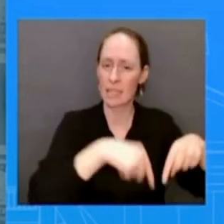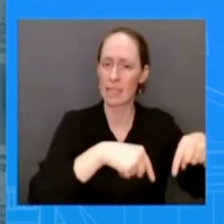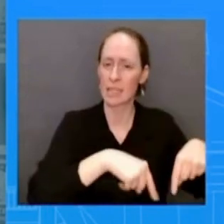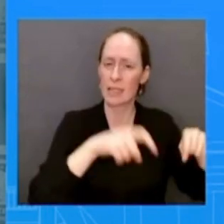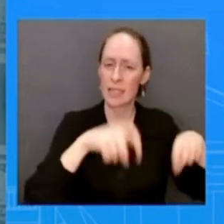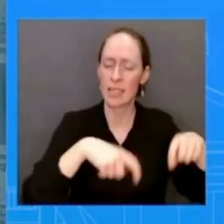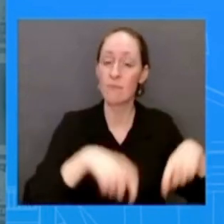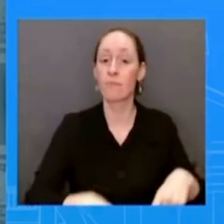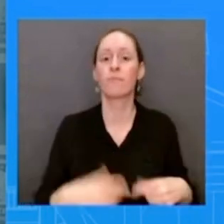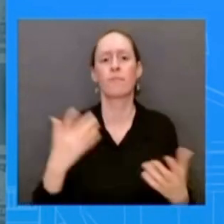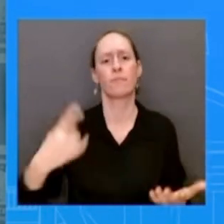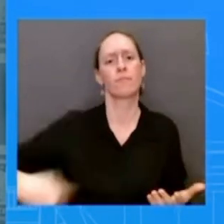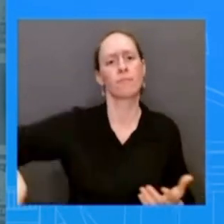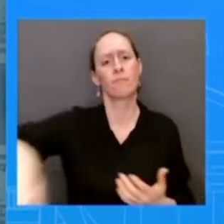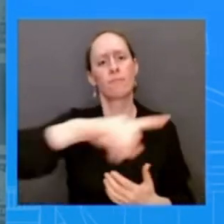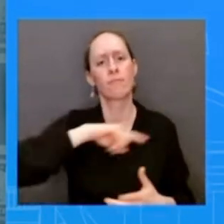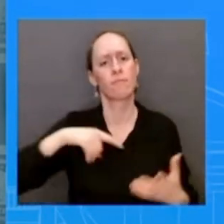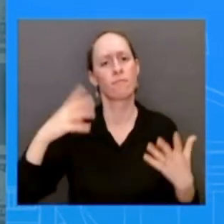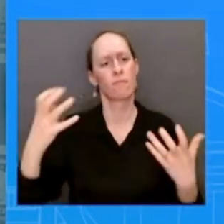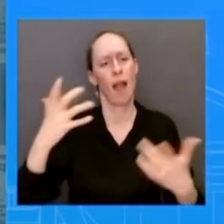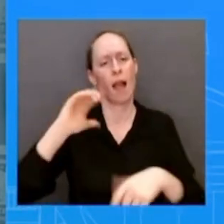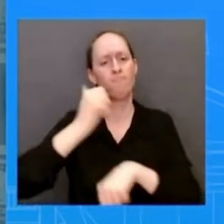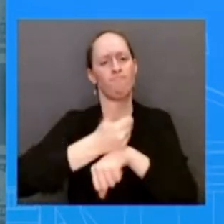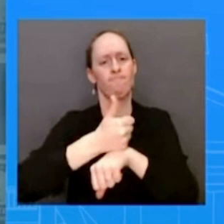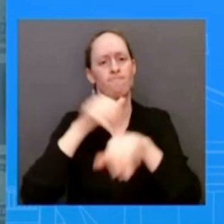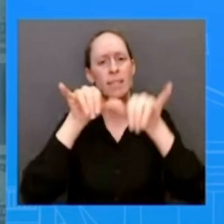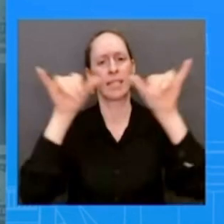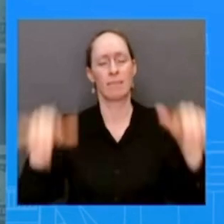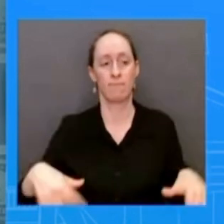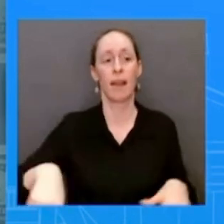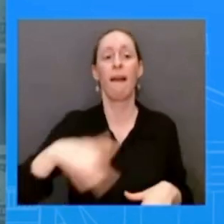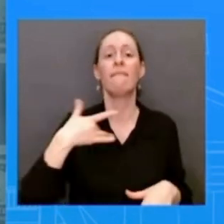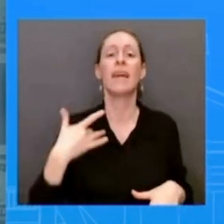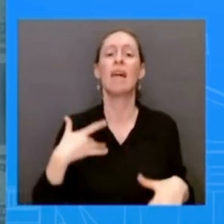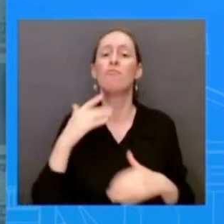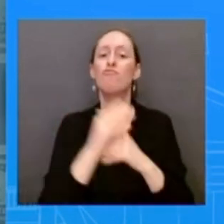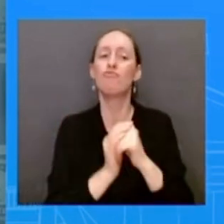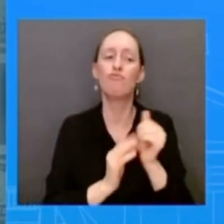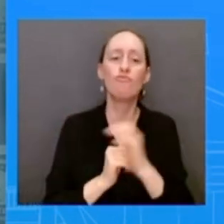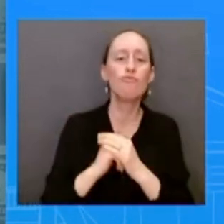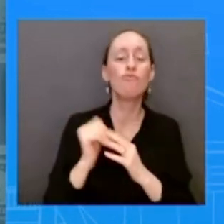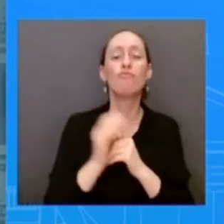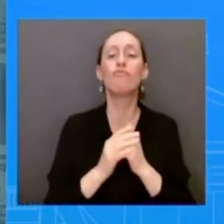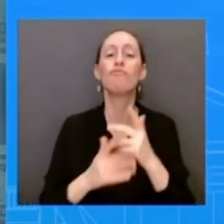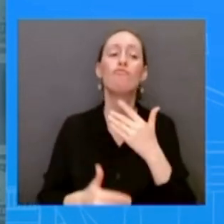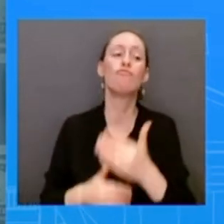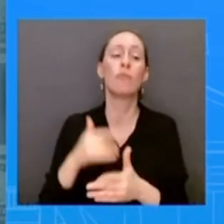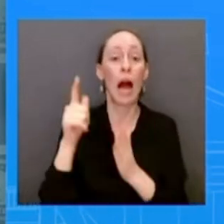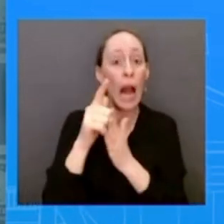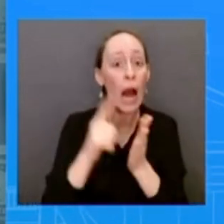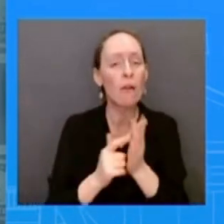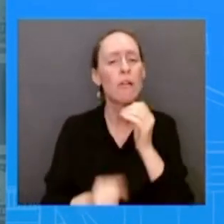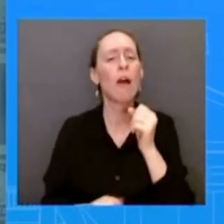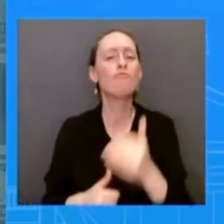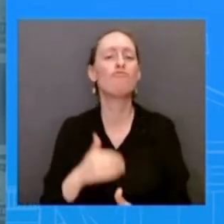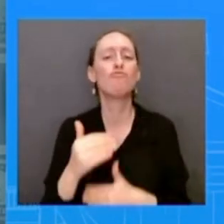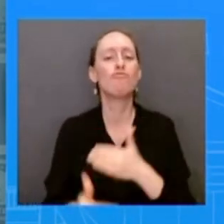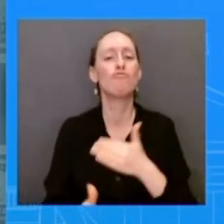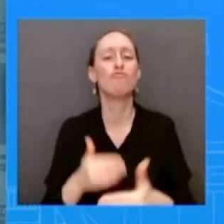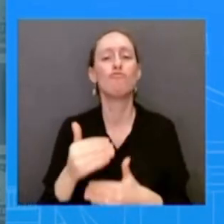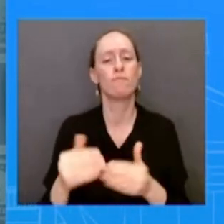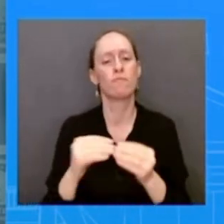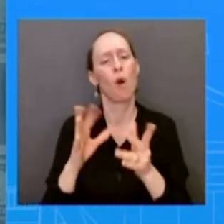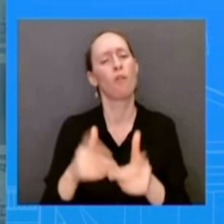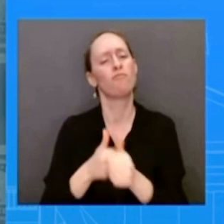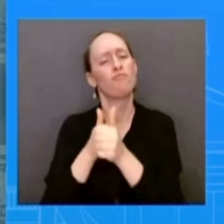that is secure that is orderly and that is humane and that's how we're going to move forward uh as we um as we you know look uh